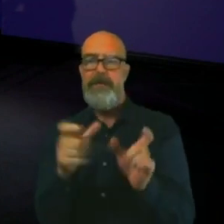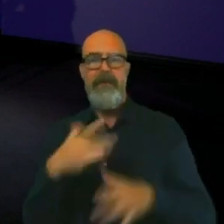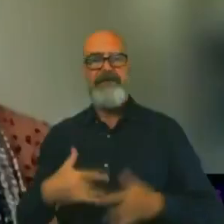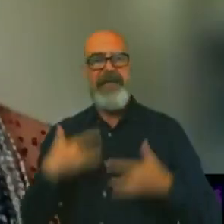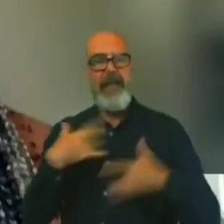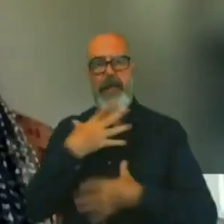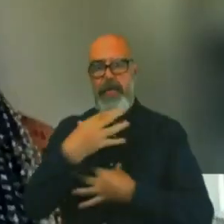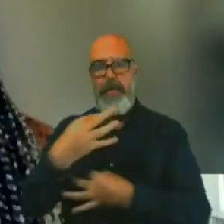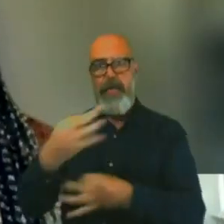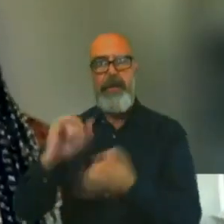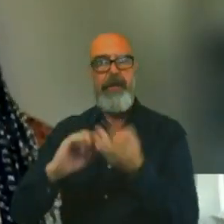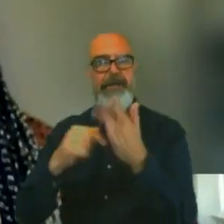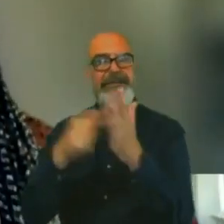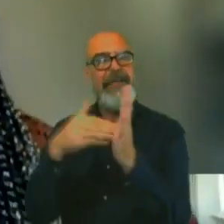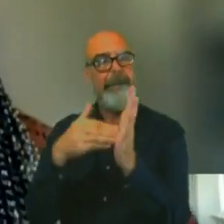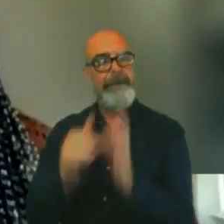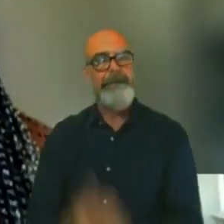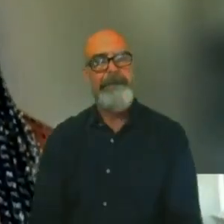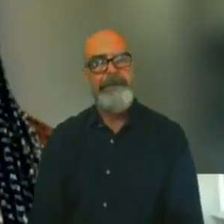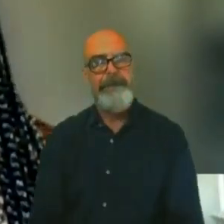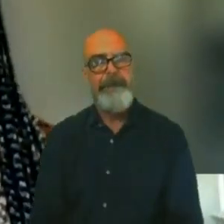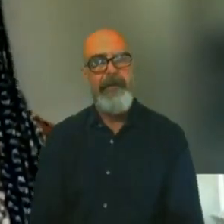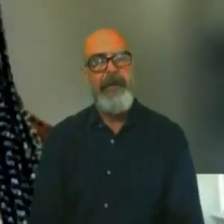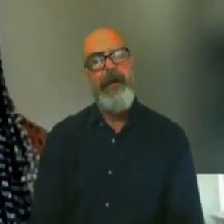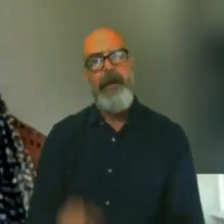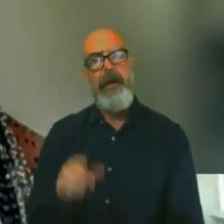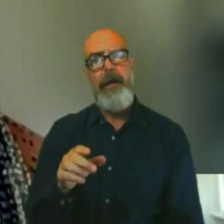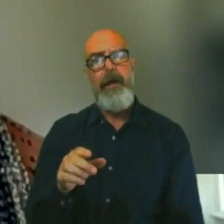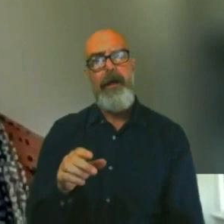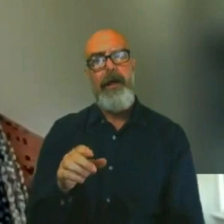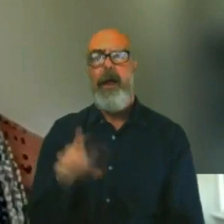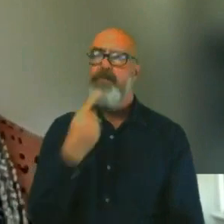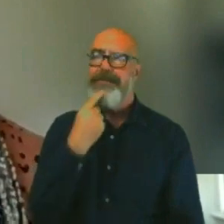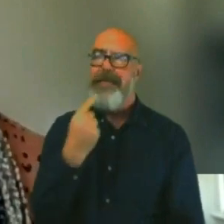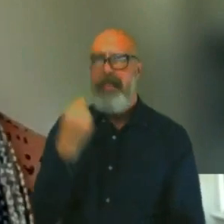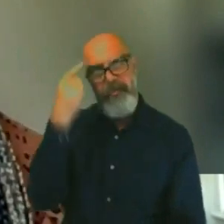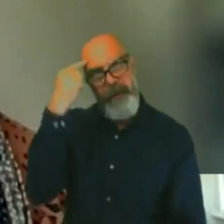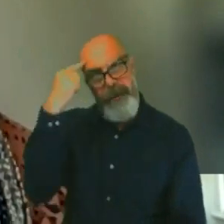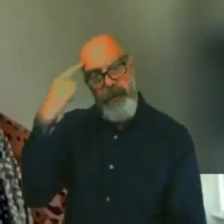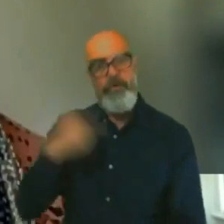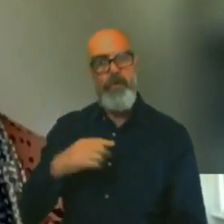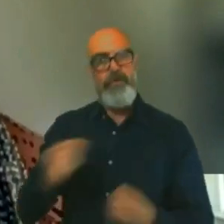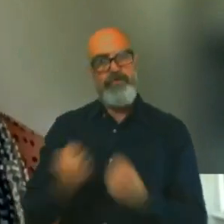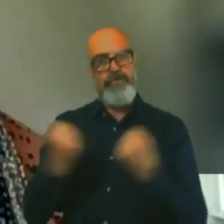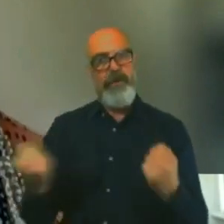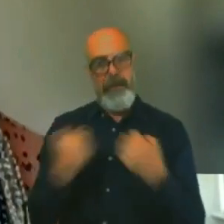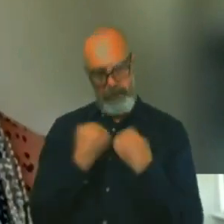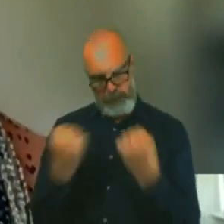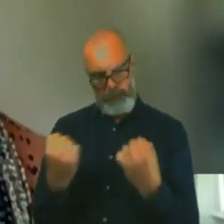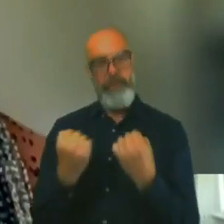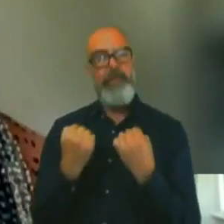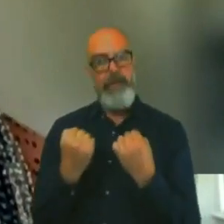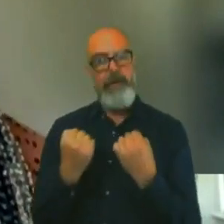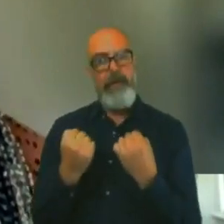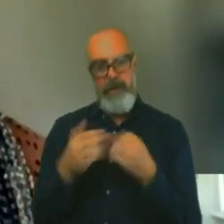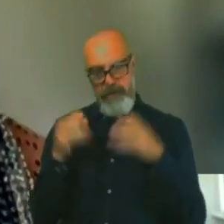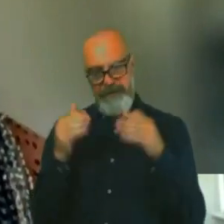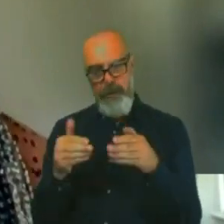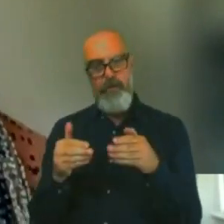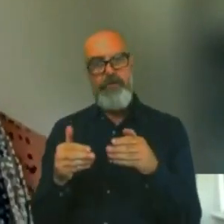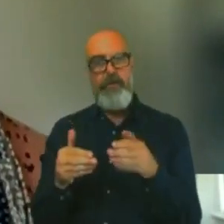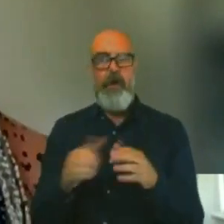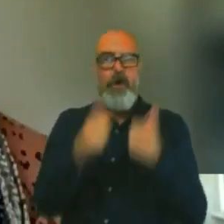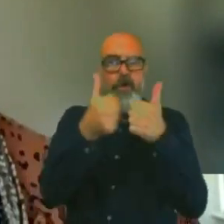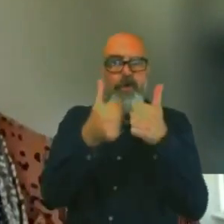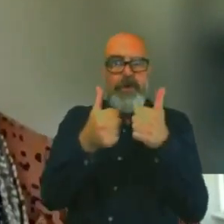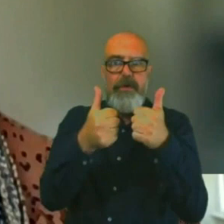I think look at your strengths. So, it's always kind of good to focus on what you're good at. I never quite